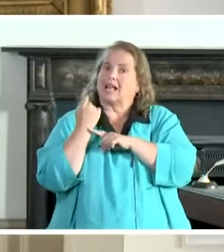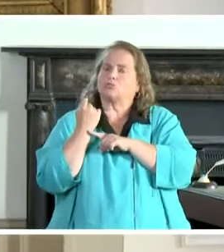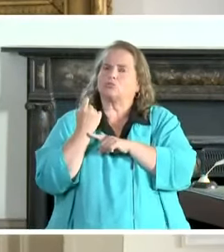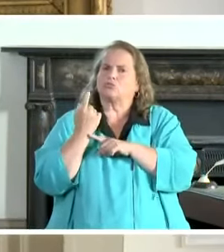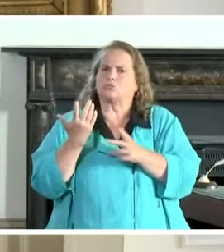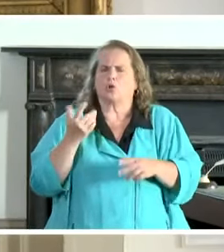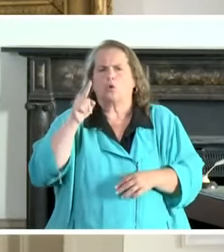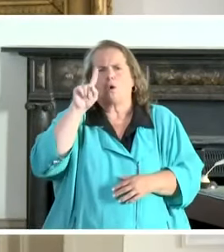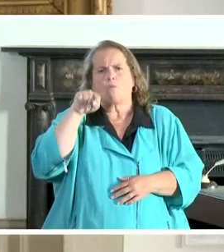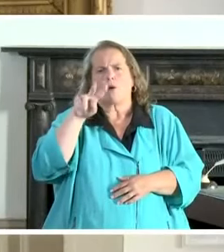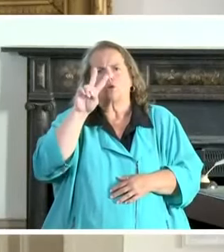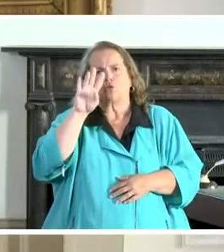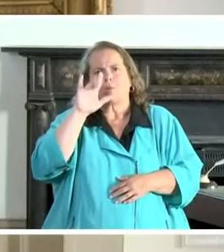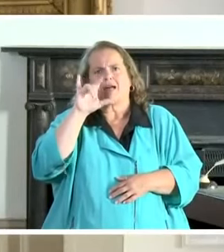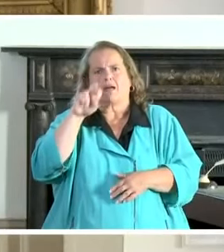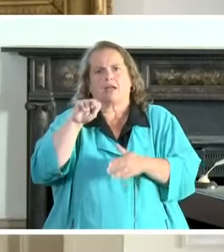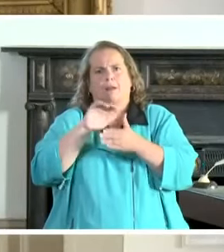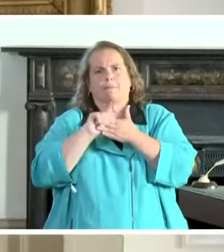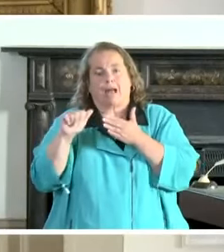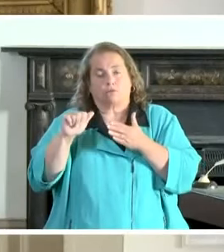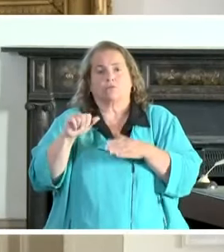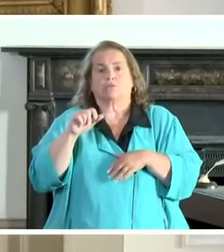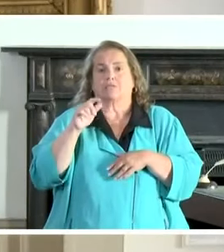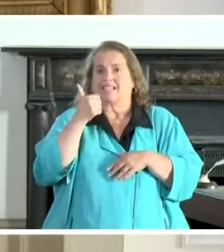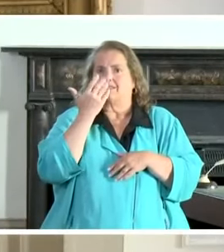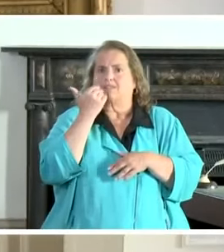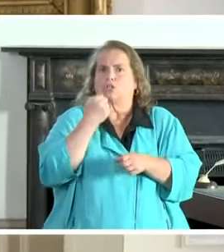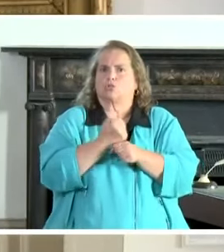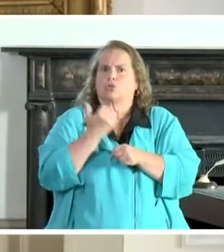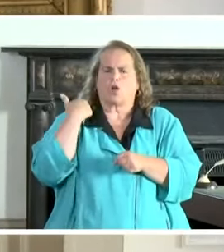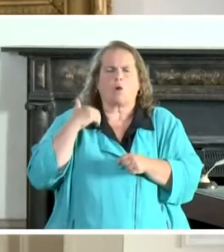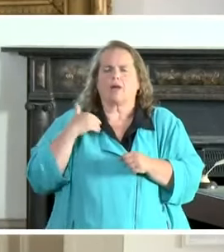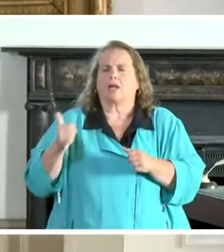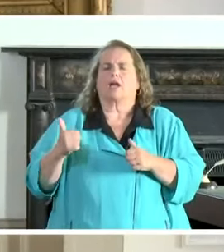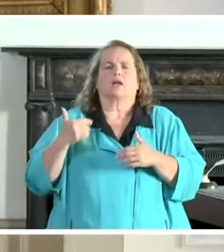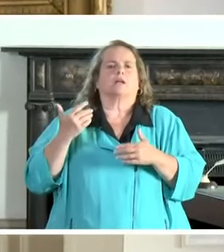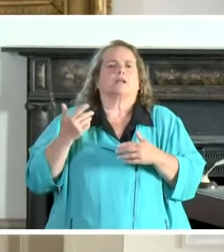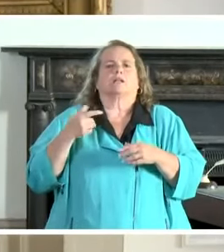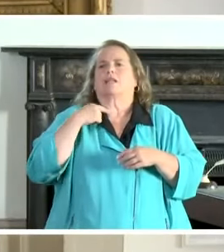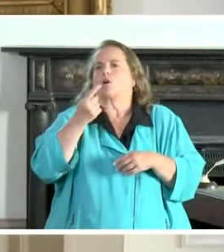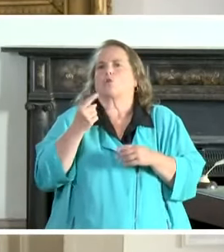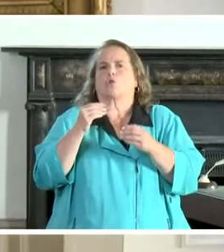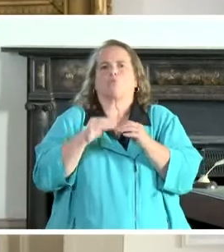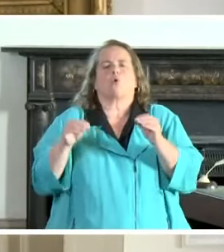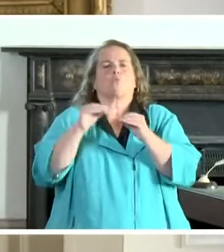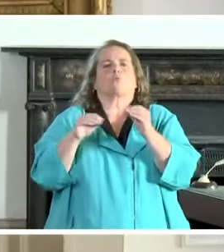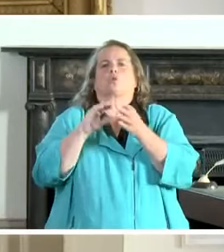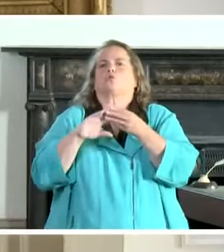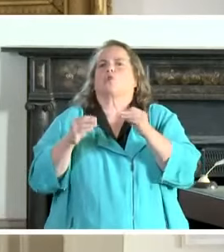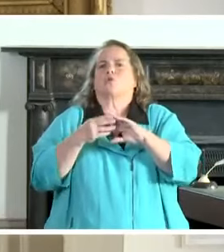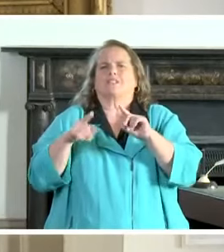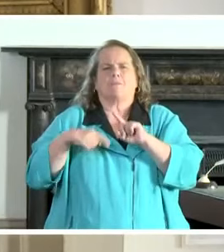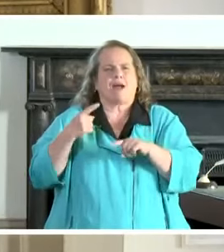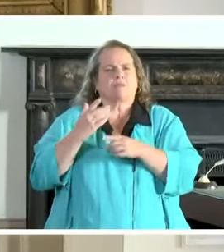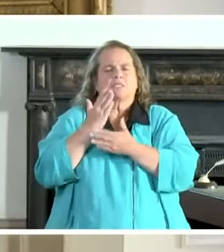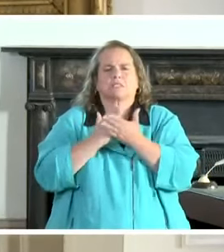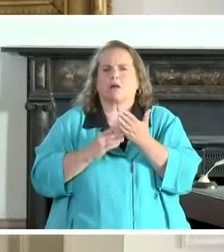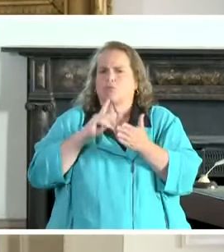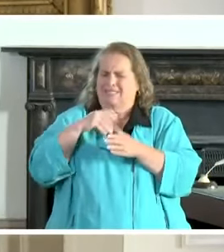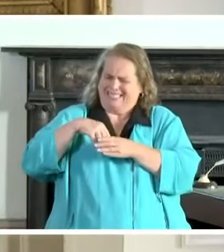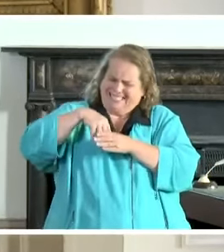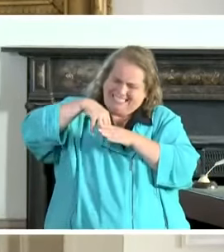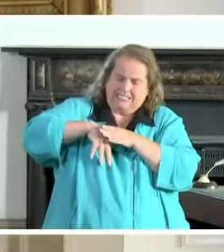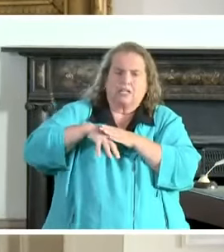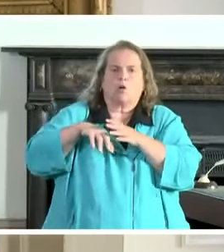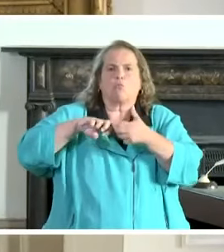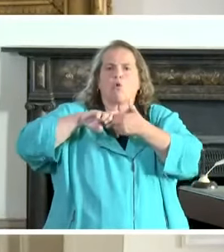.2 billion pounds 10 to 15 years ago. We could go on and on and on about some of these systemic problems as it relates to